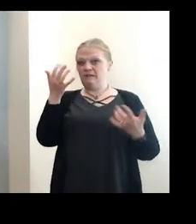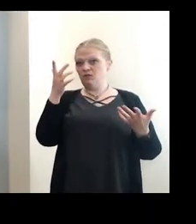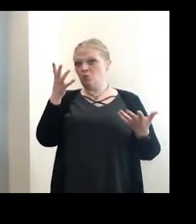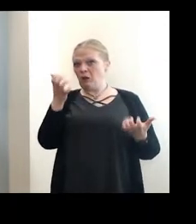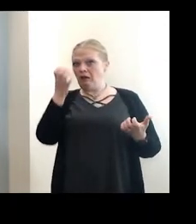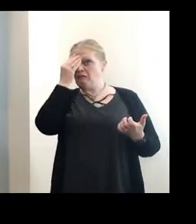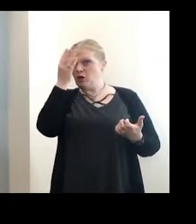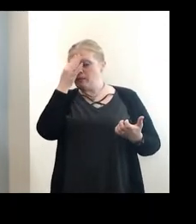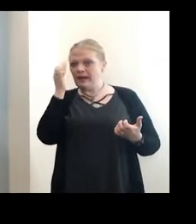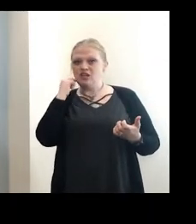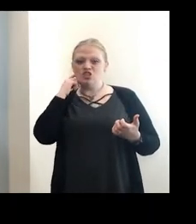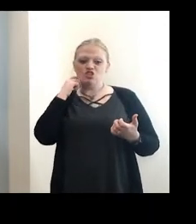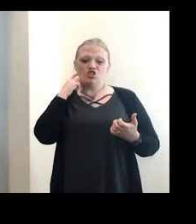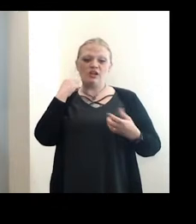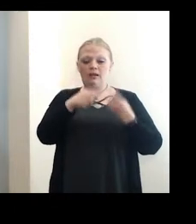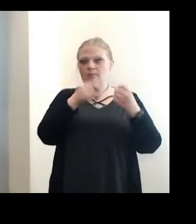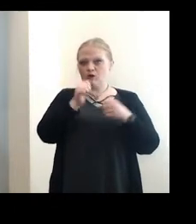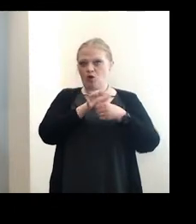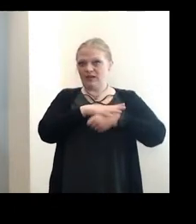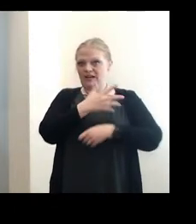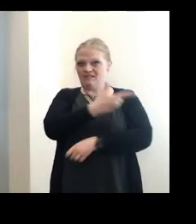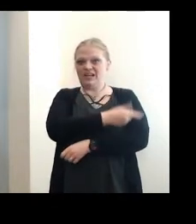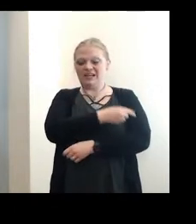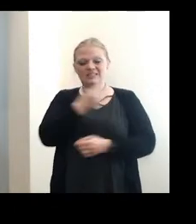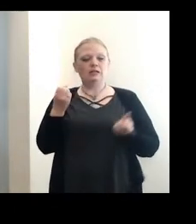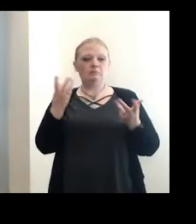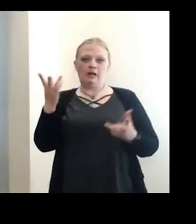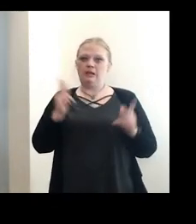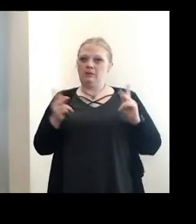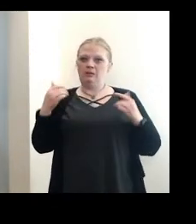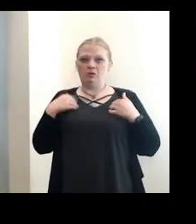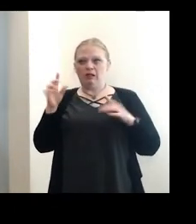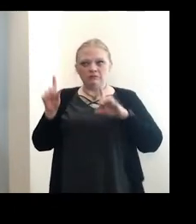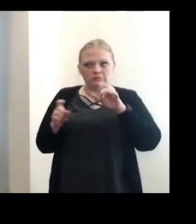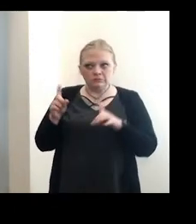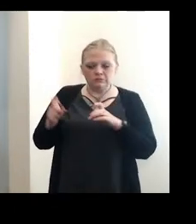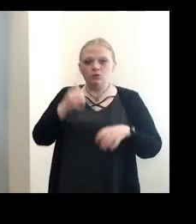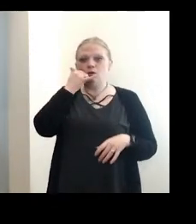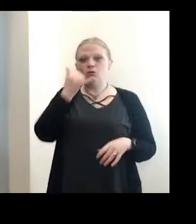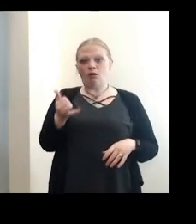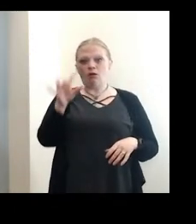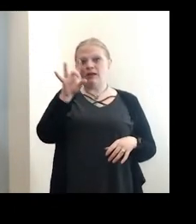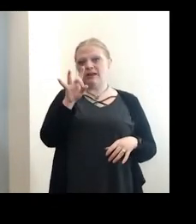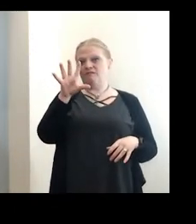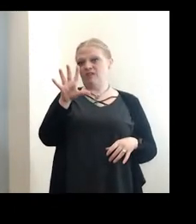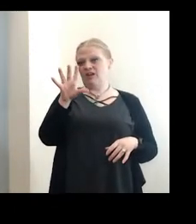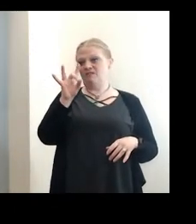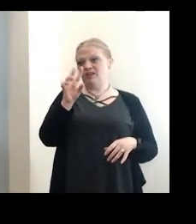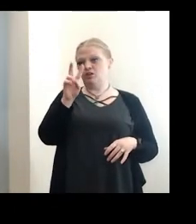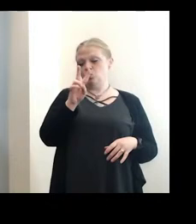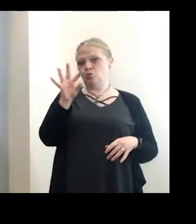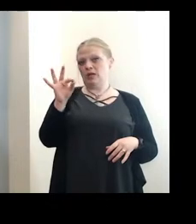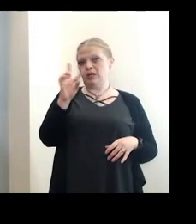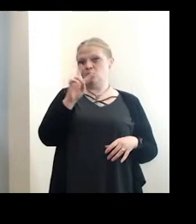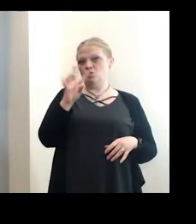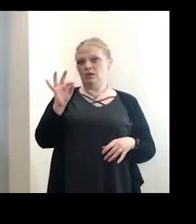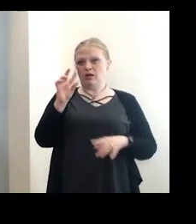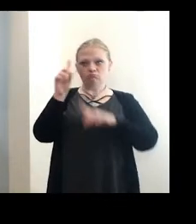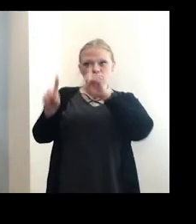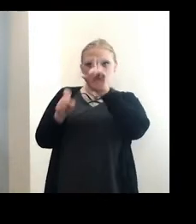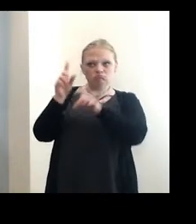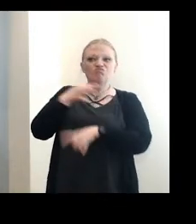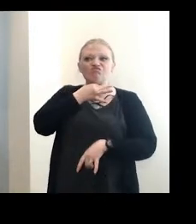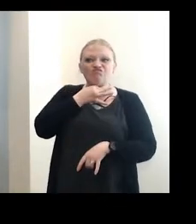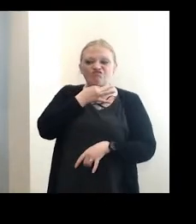about the COVID-19 vaccine, because I know a lot of people have questions, you call our hotline at 858-2929 to ask a